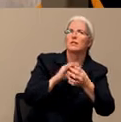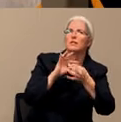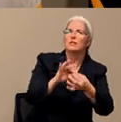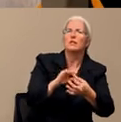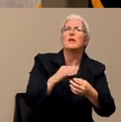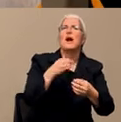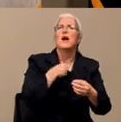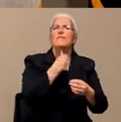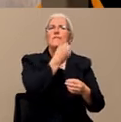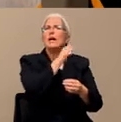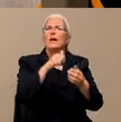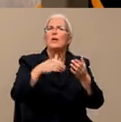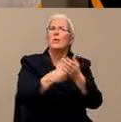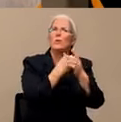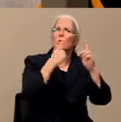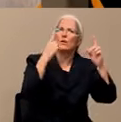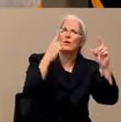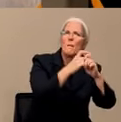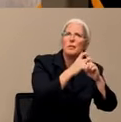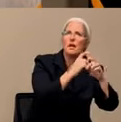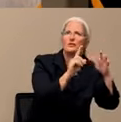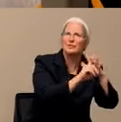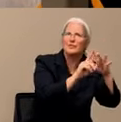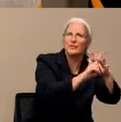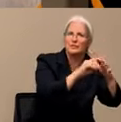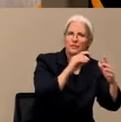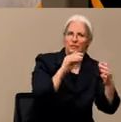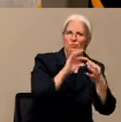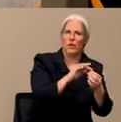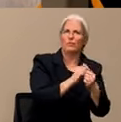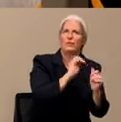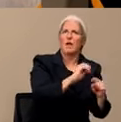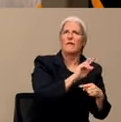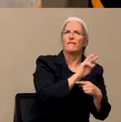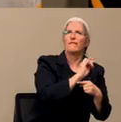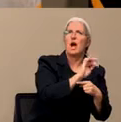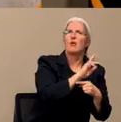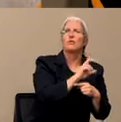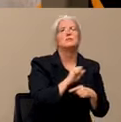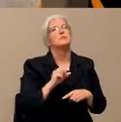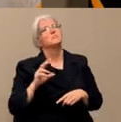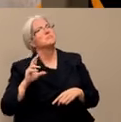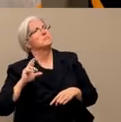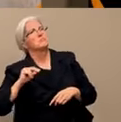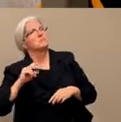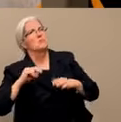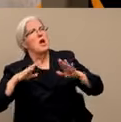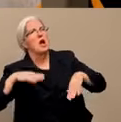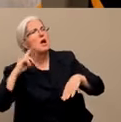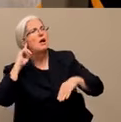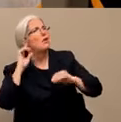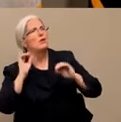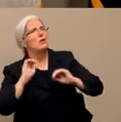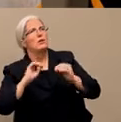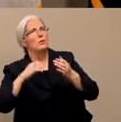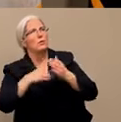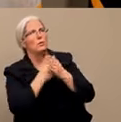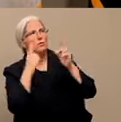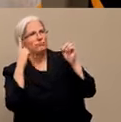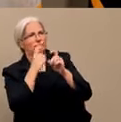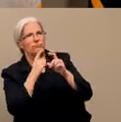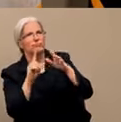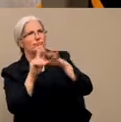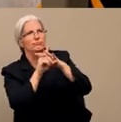with the virus that we're learning about right now. I haven't heard of any, so I don't think so.